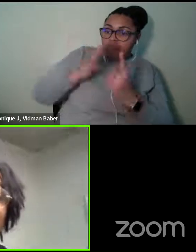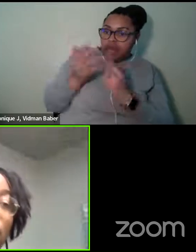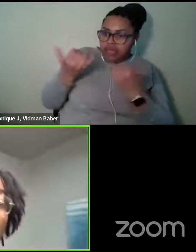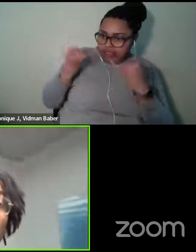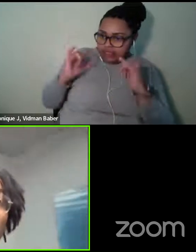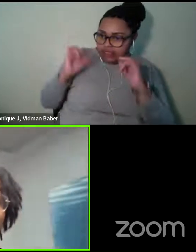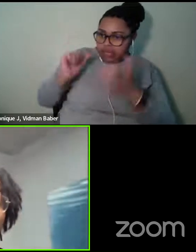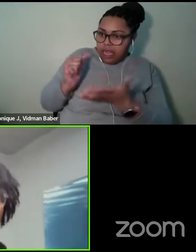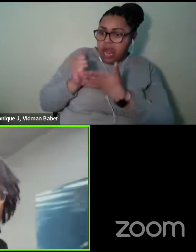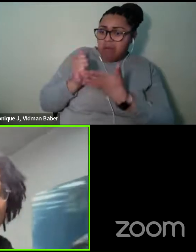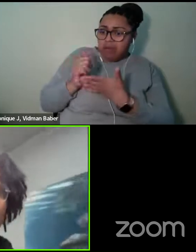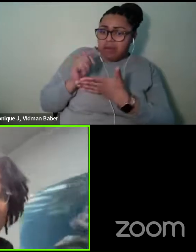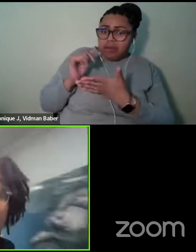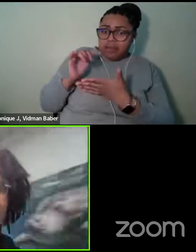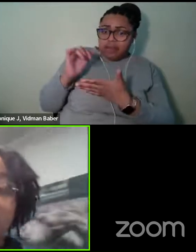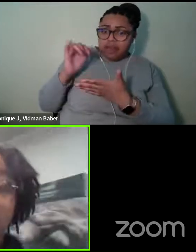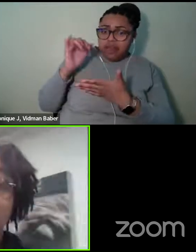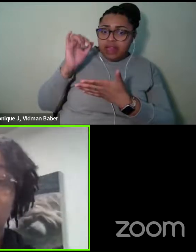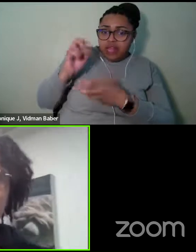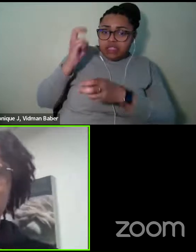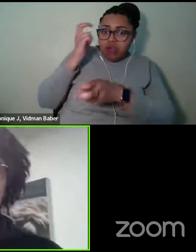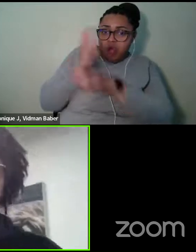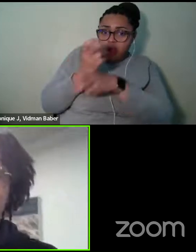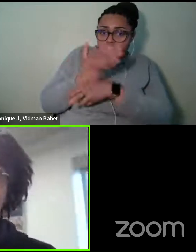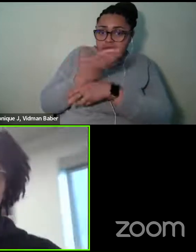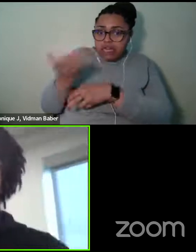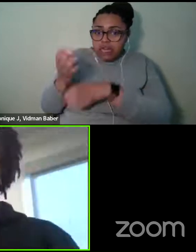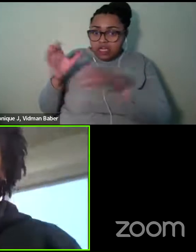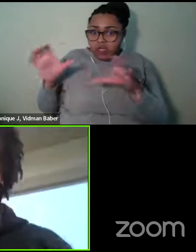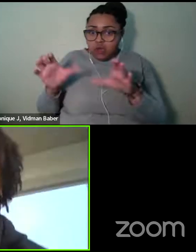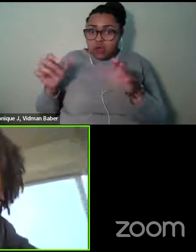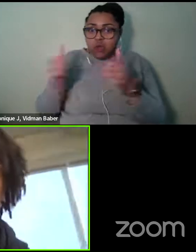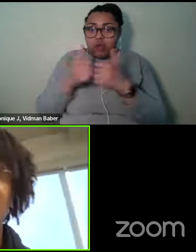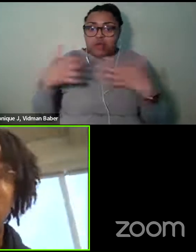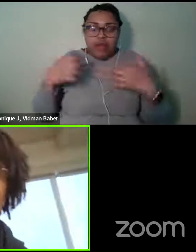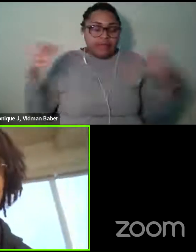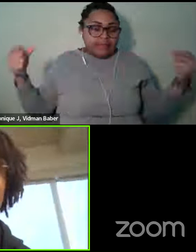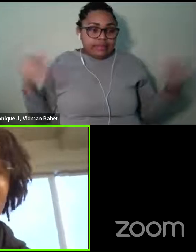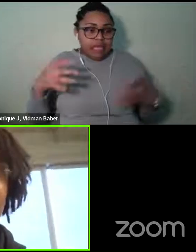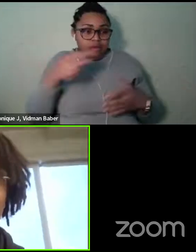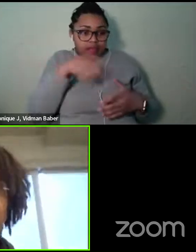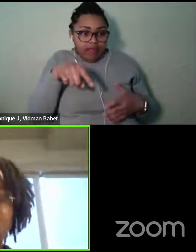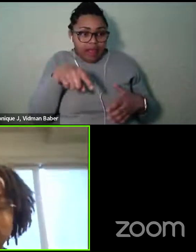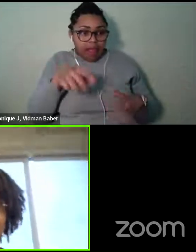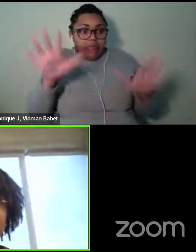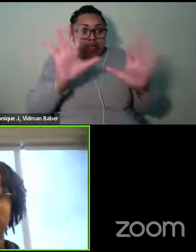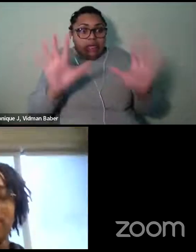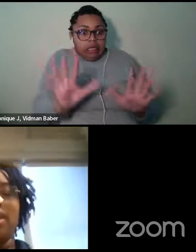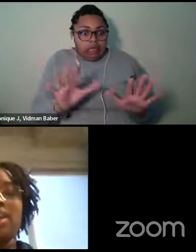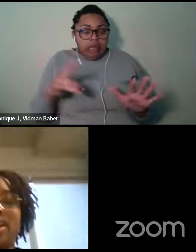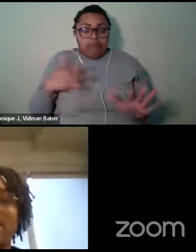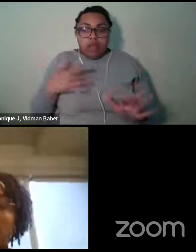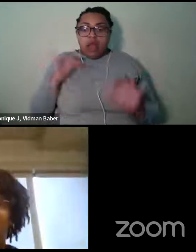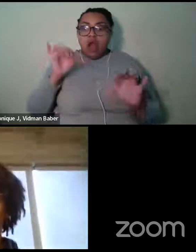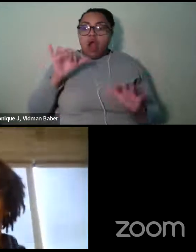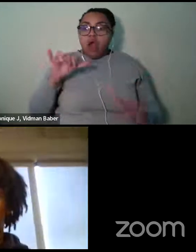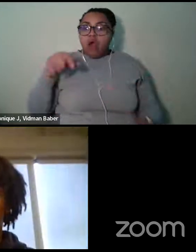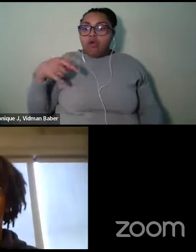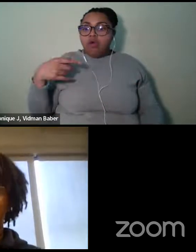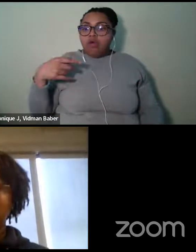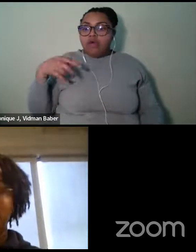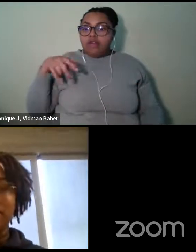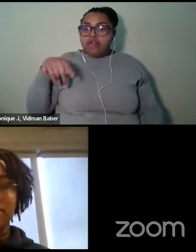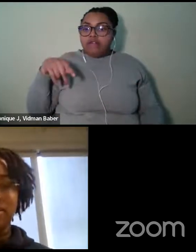that's definitely a hard thing to do without scaring them and causing a little bit of like ecophobia. Yeah. Yeah.